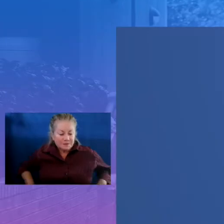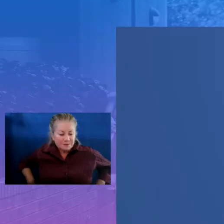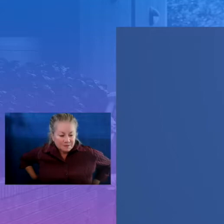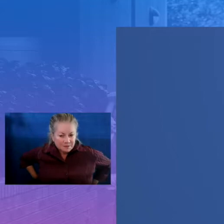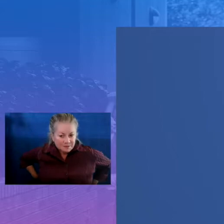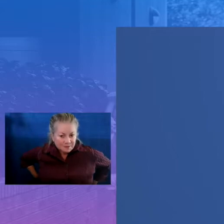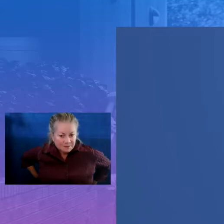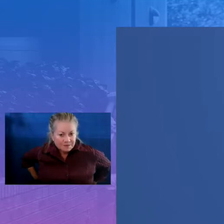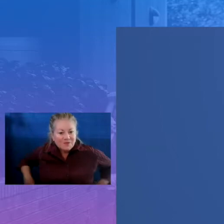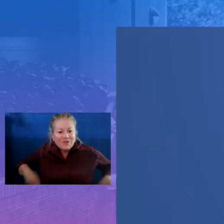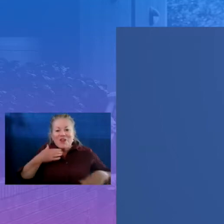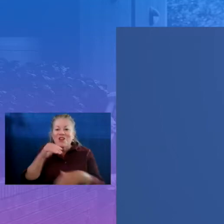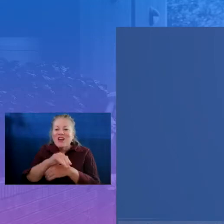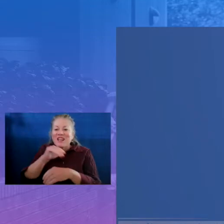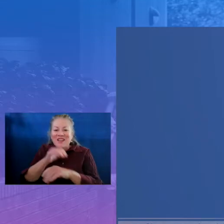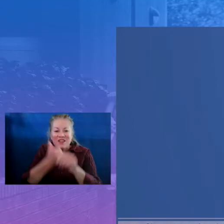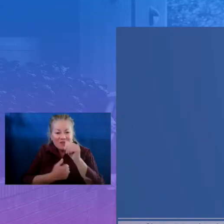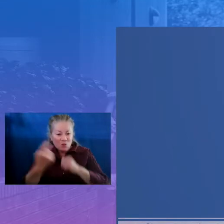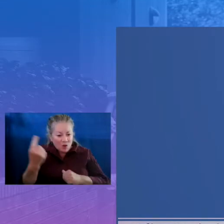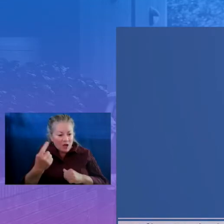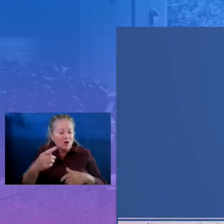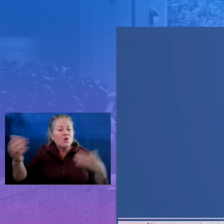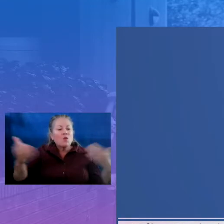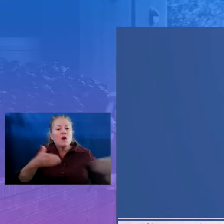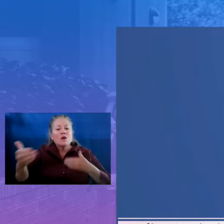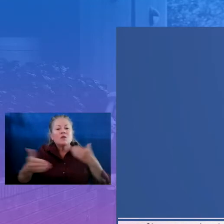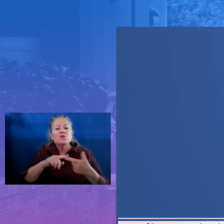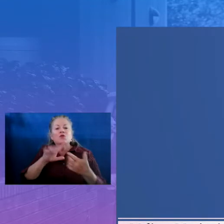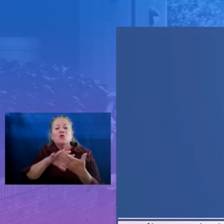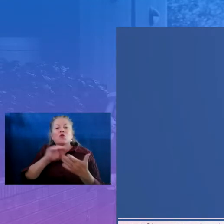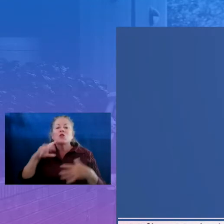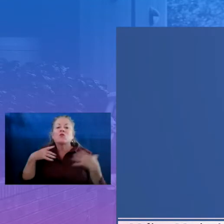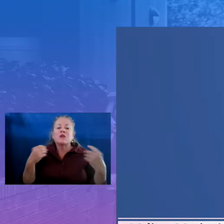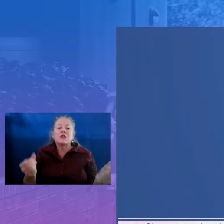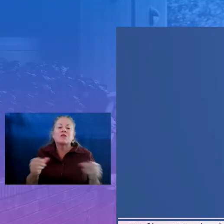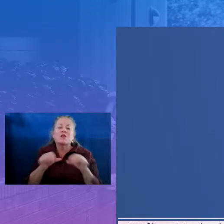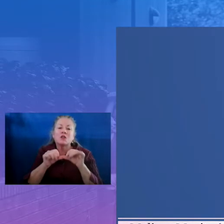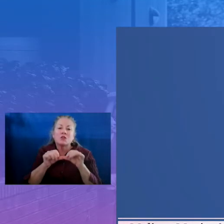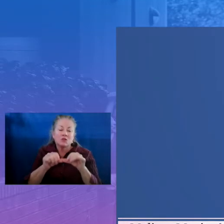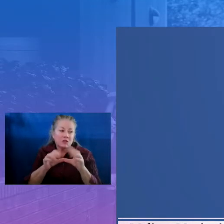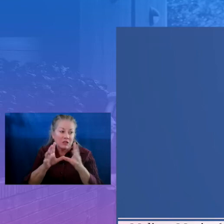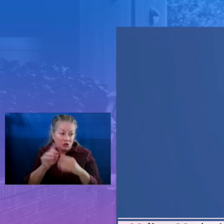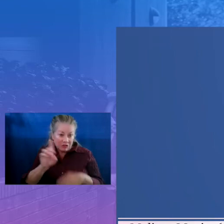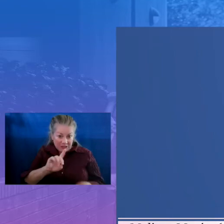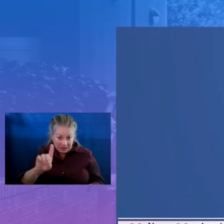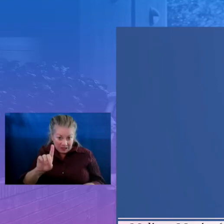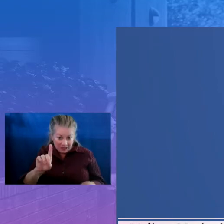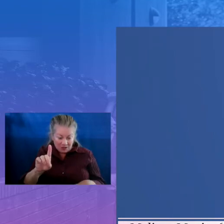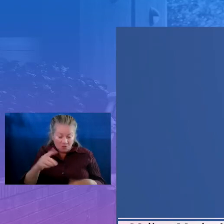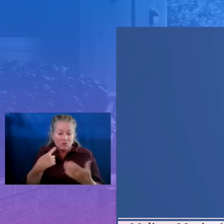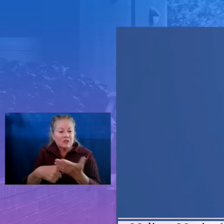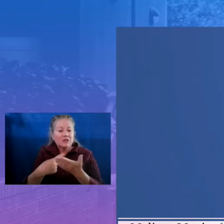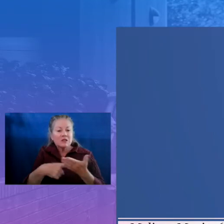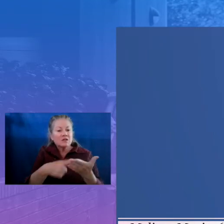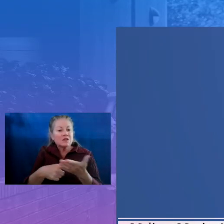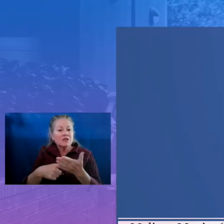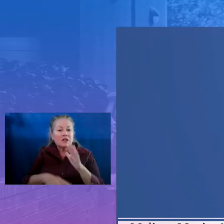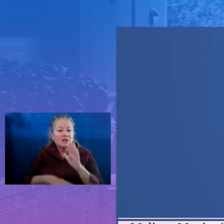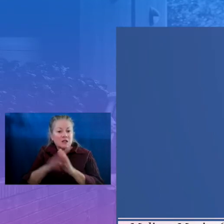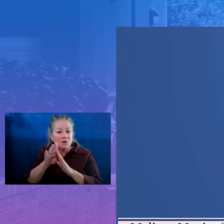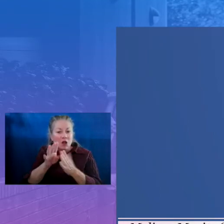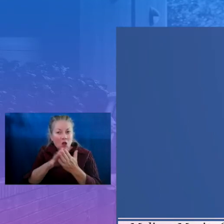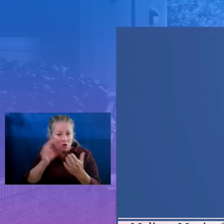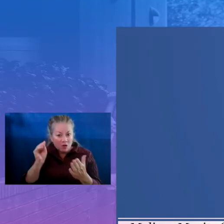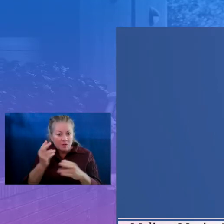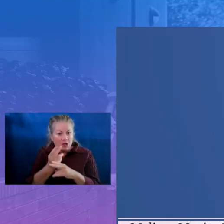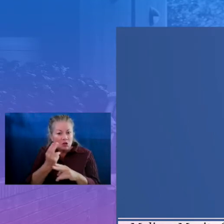Good evening, everyone. Welcome to Learning Recovery Concurrent Session D, where we will be discussing accelerating learning by